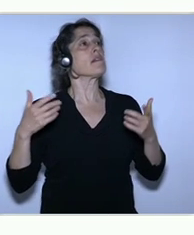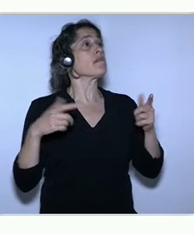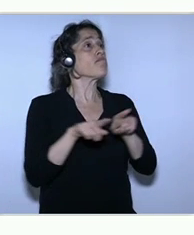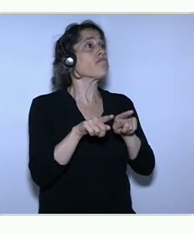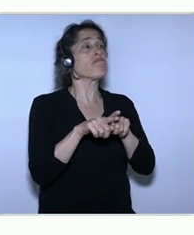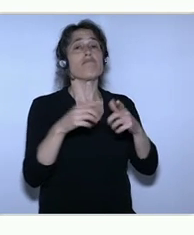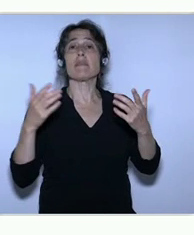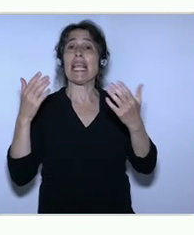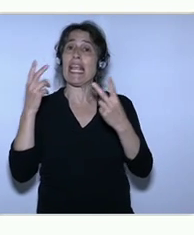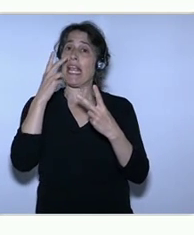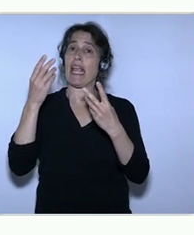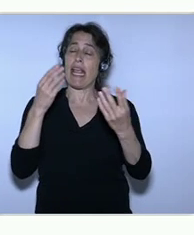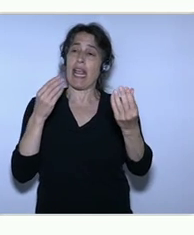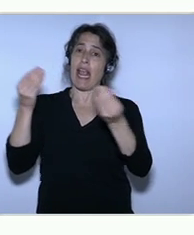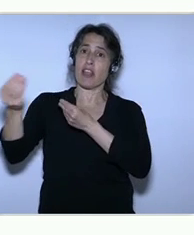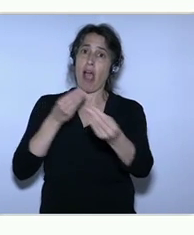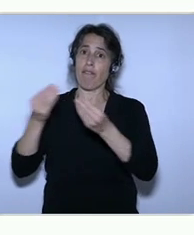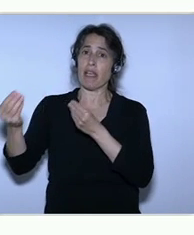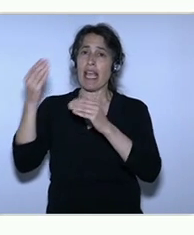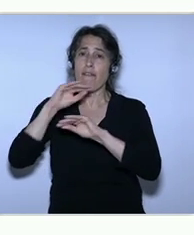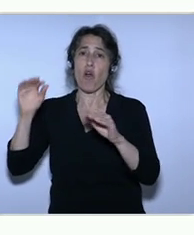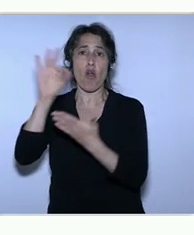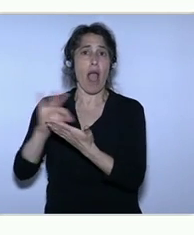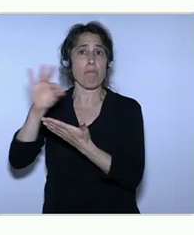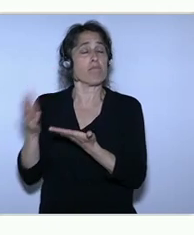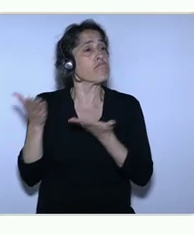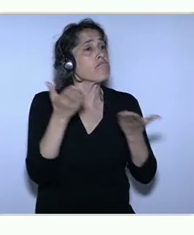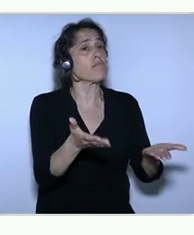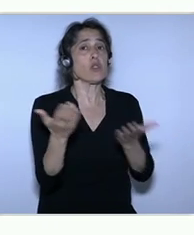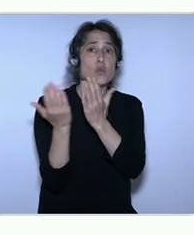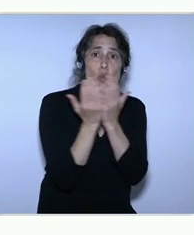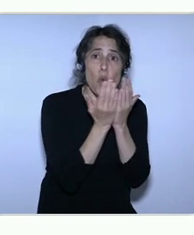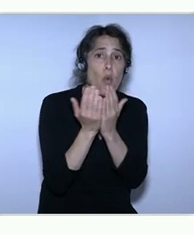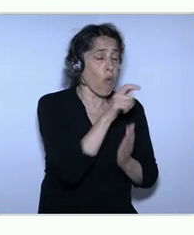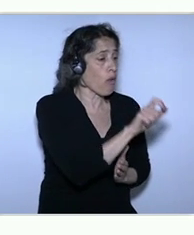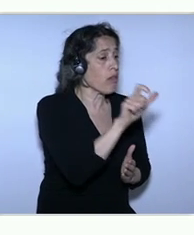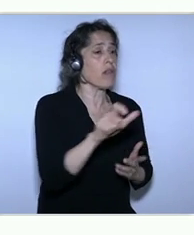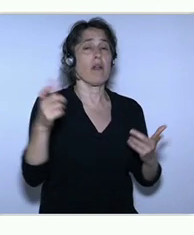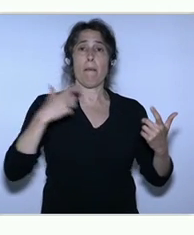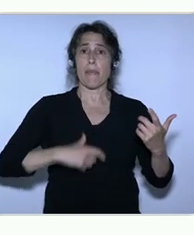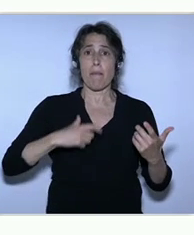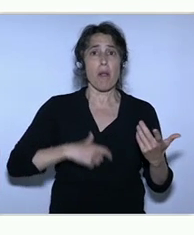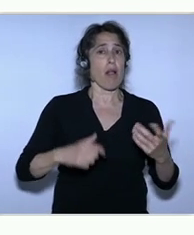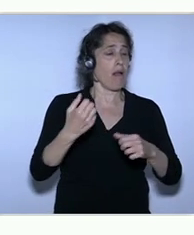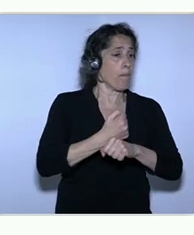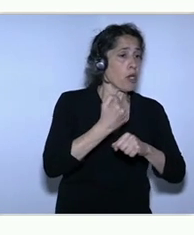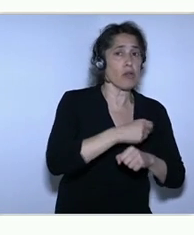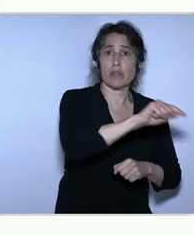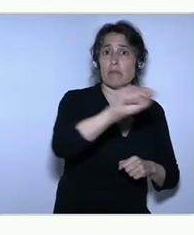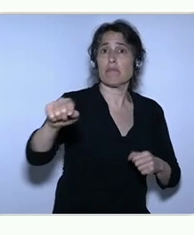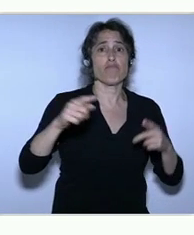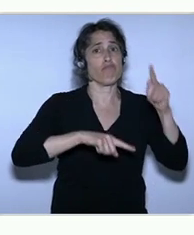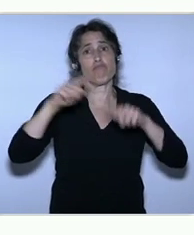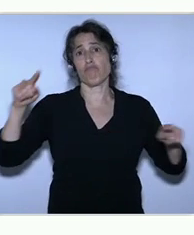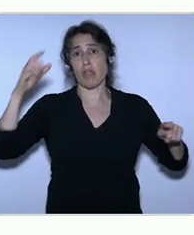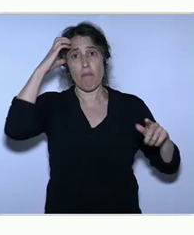Interactive data visualization, infographics in an interactive form. You'll actually have the opportunity